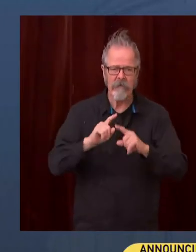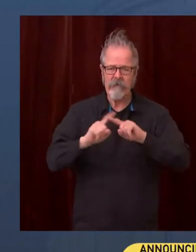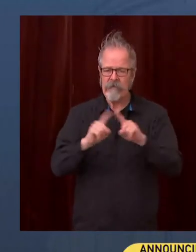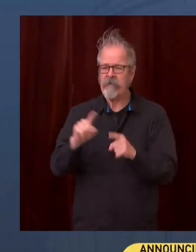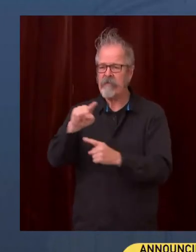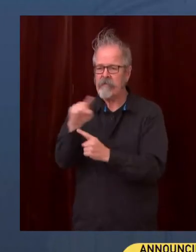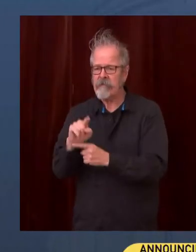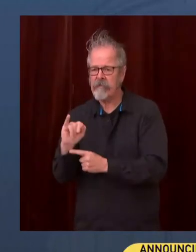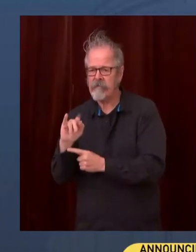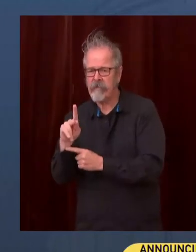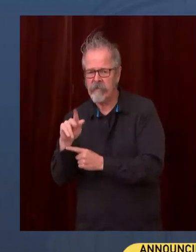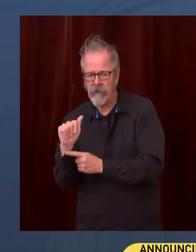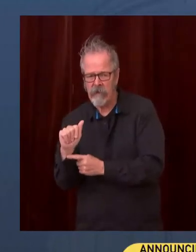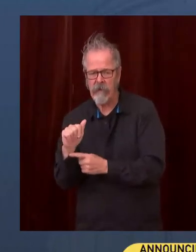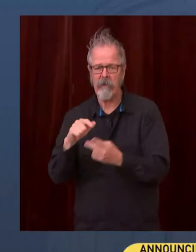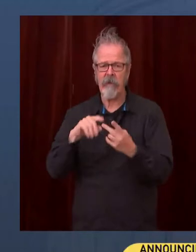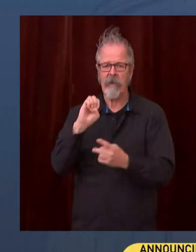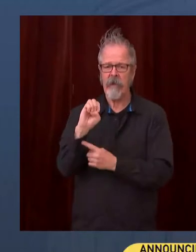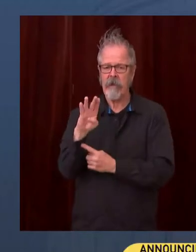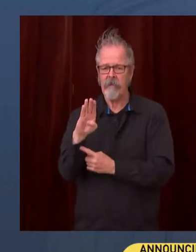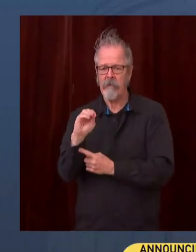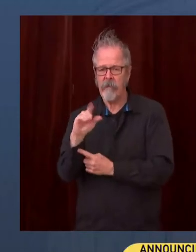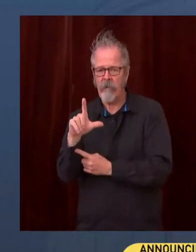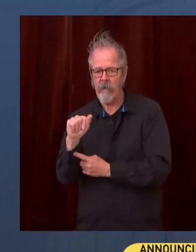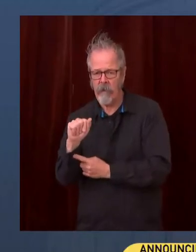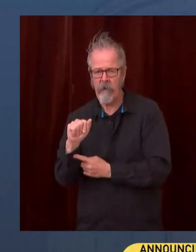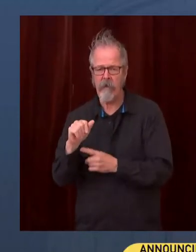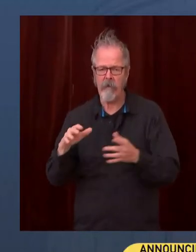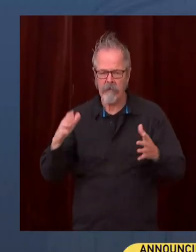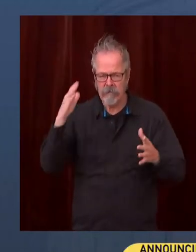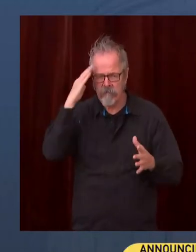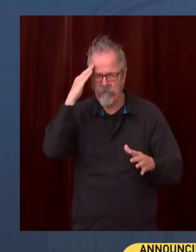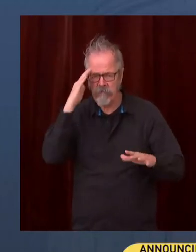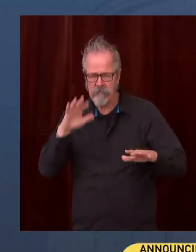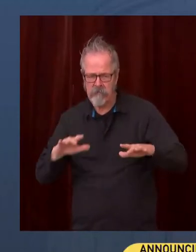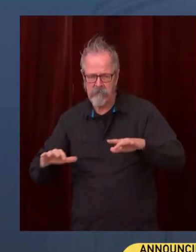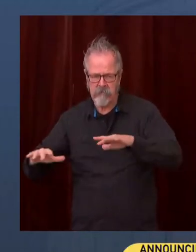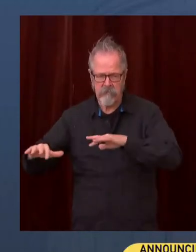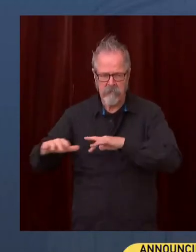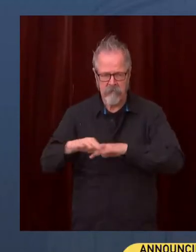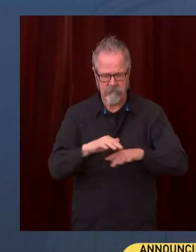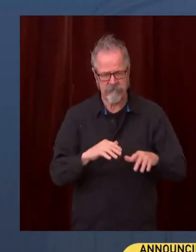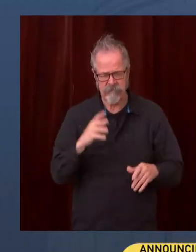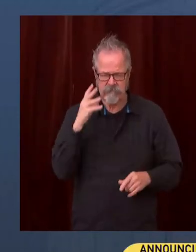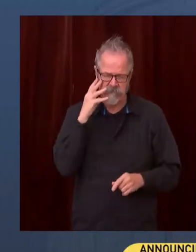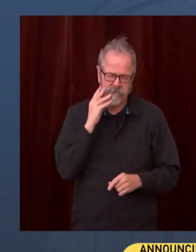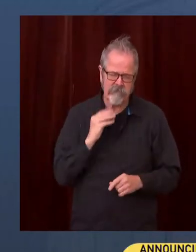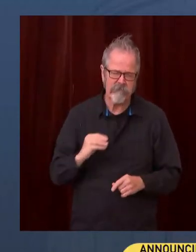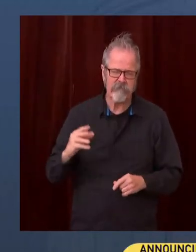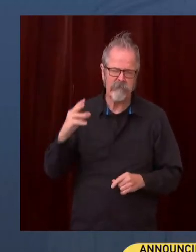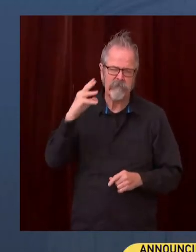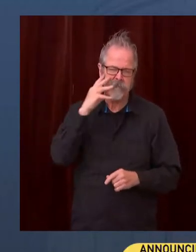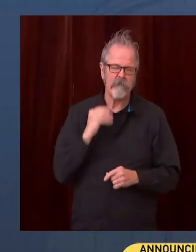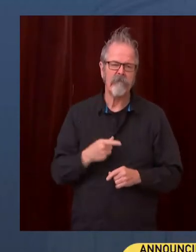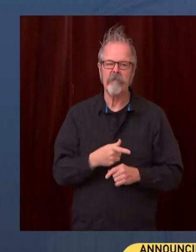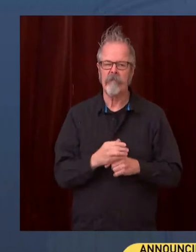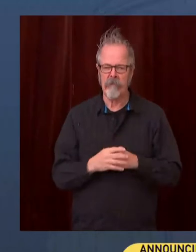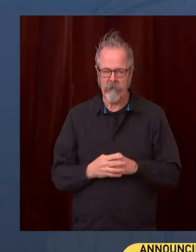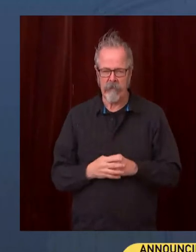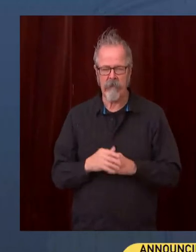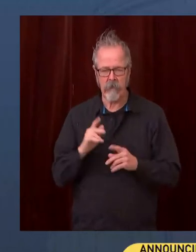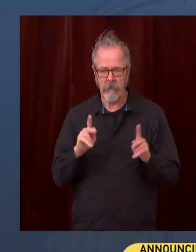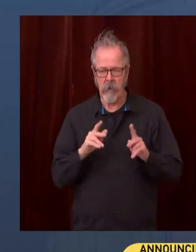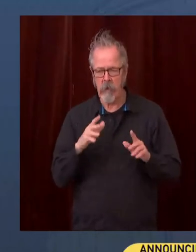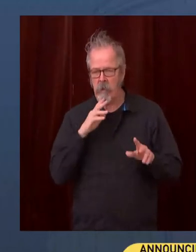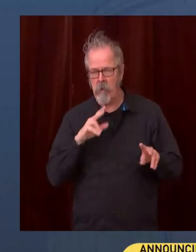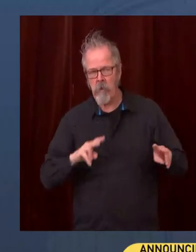And he's really a nationally recognized leader. And in fact, you may have seen him on CNN this morning talking about COVID